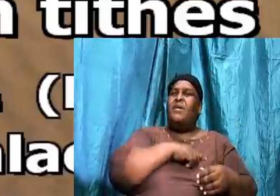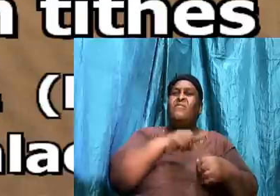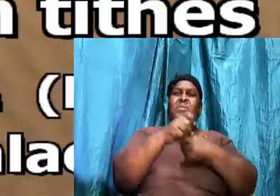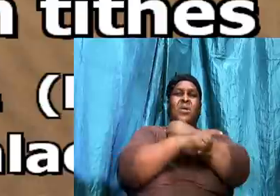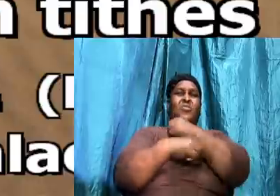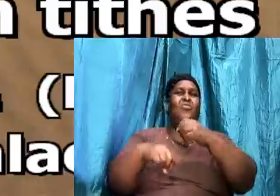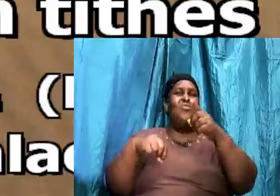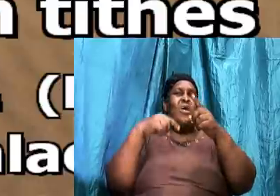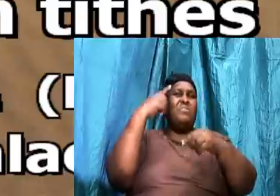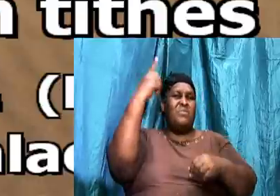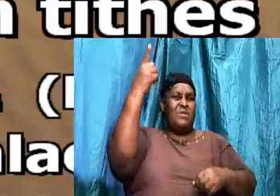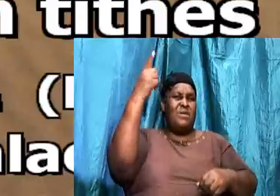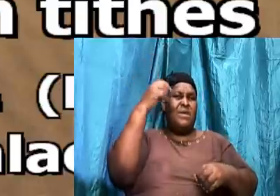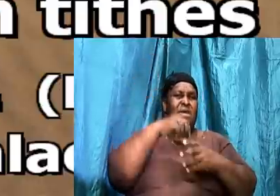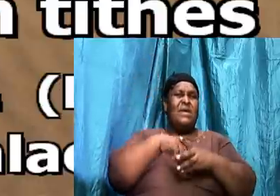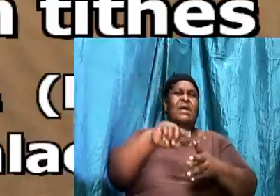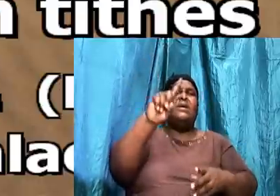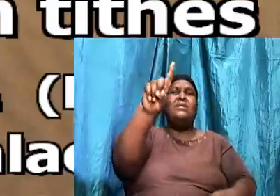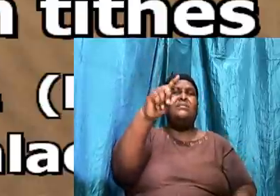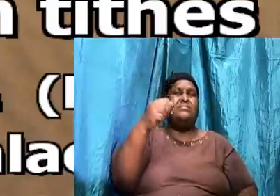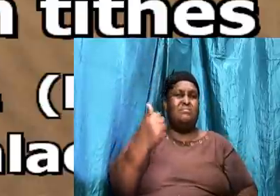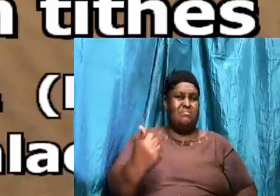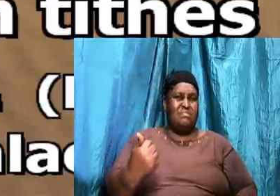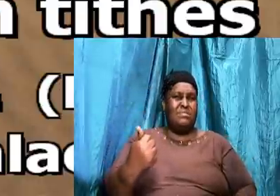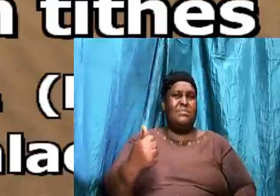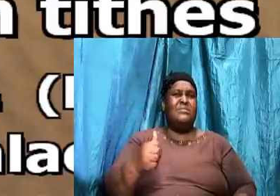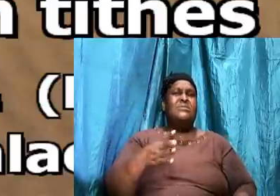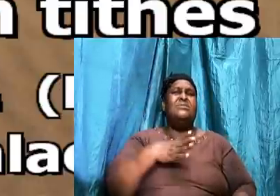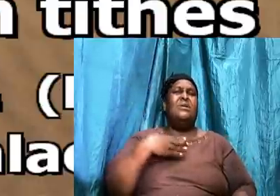In tithes. And offering.